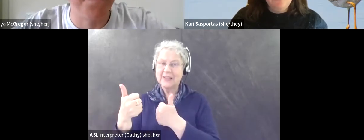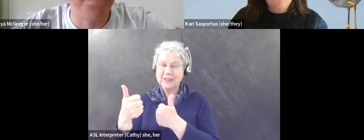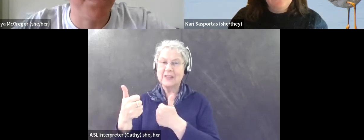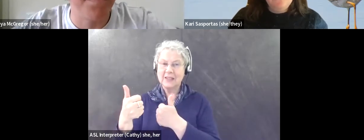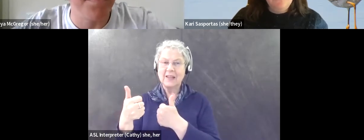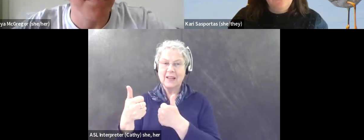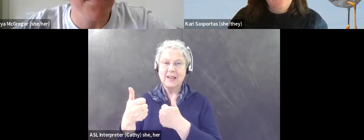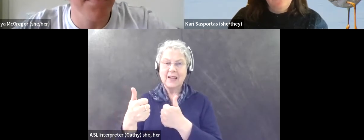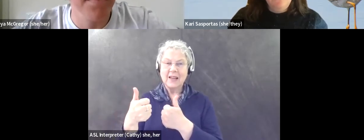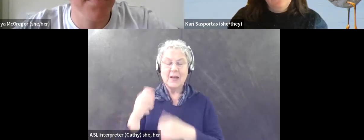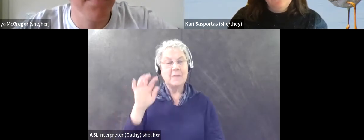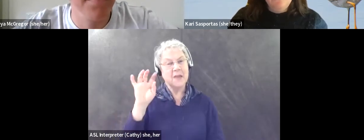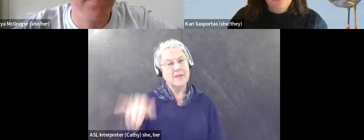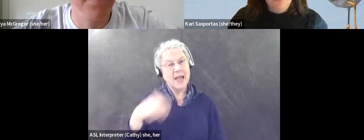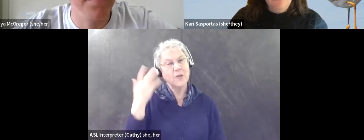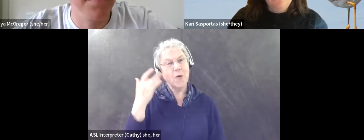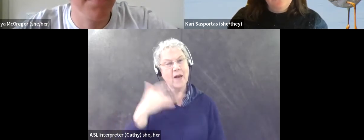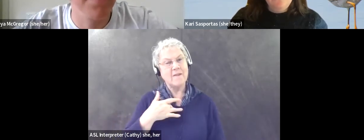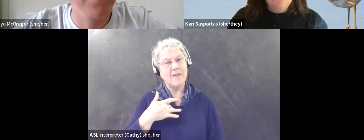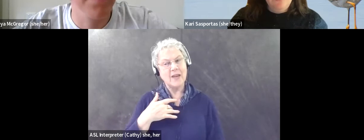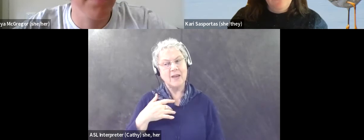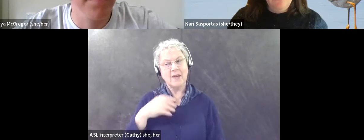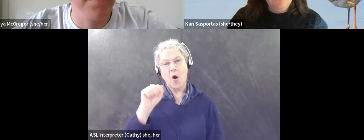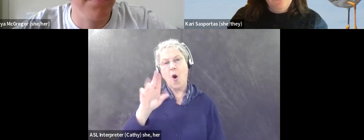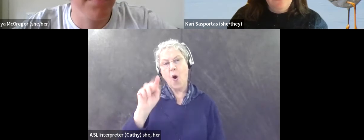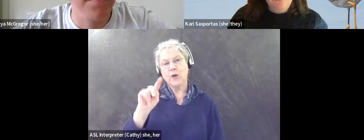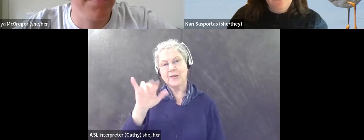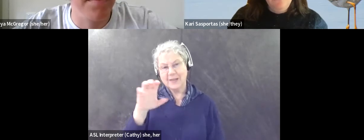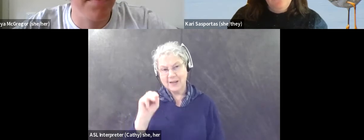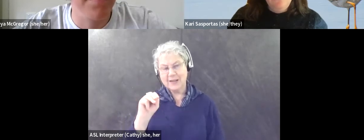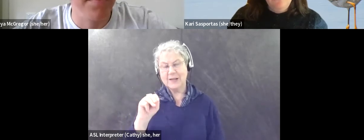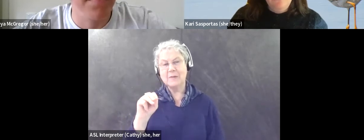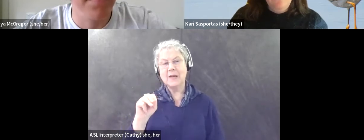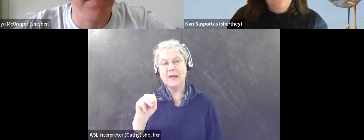that's why I do consider it a disability. It's also an identity.